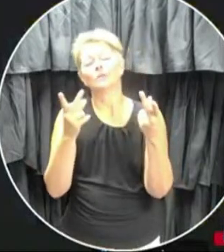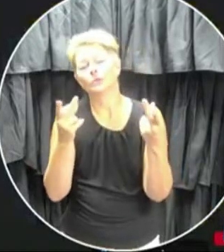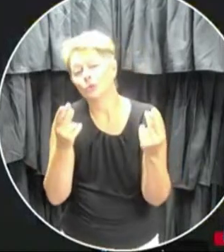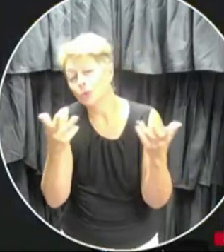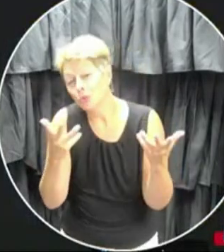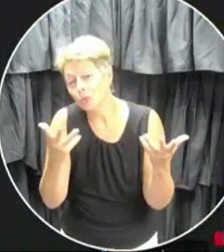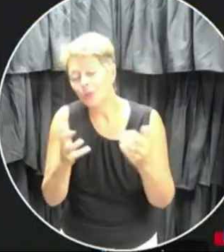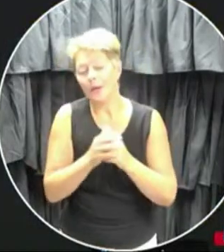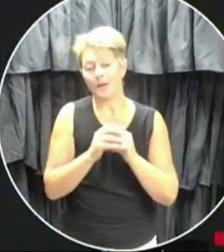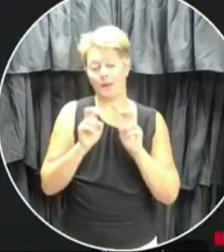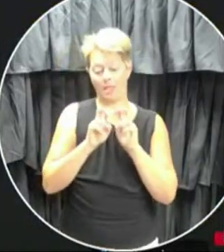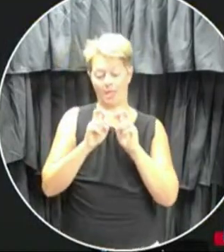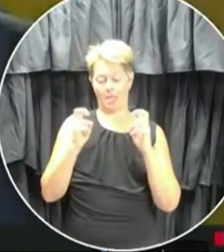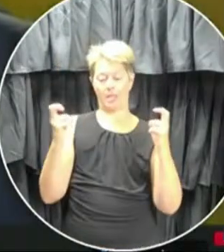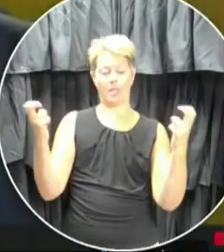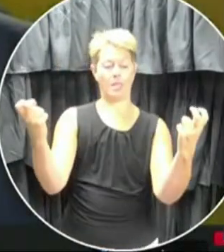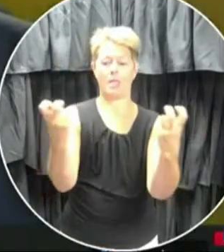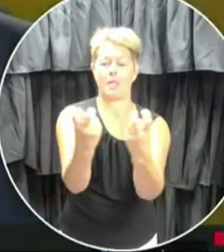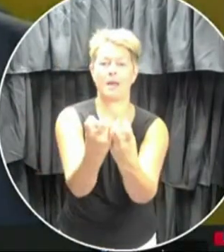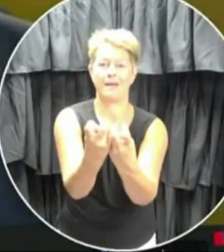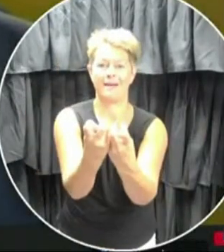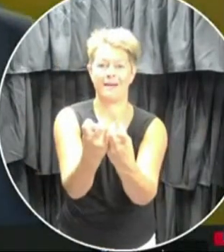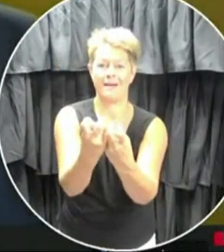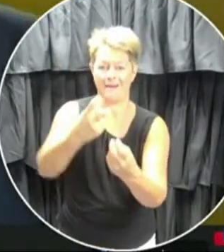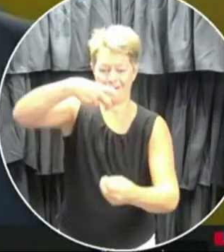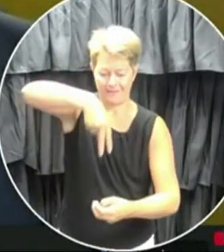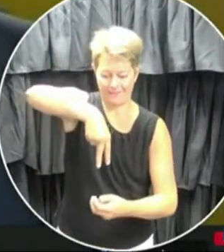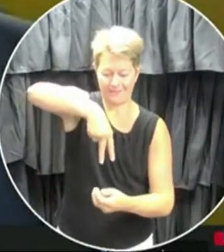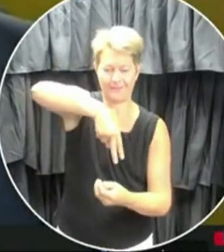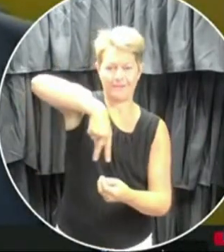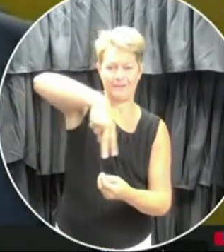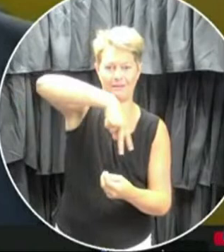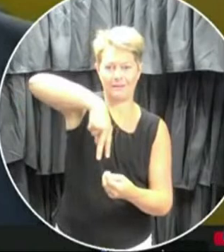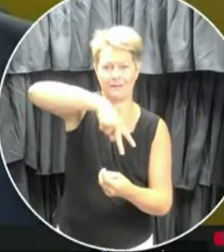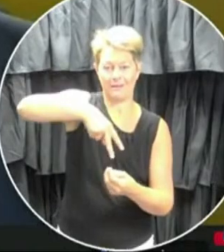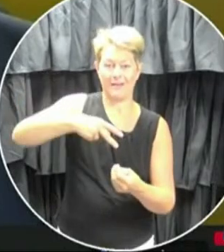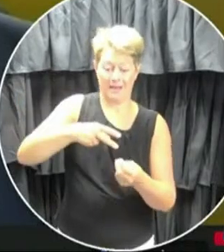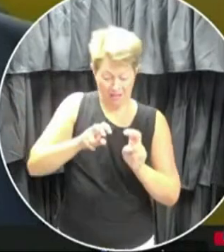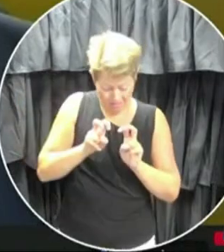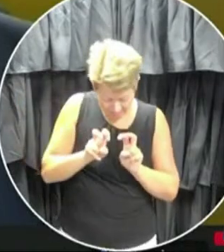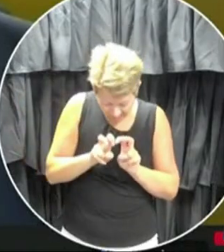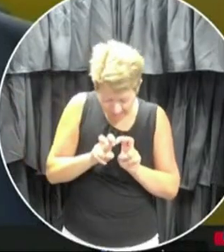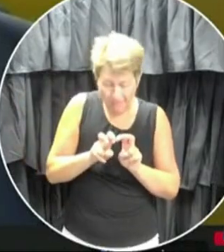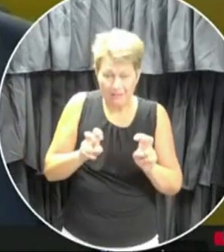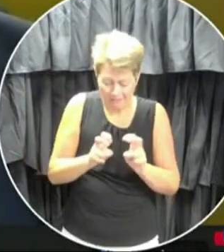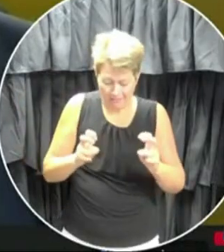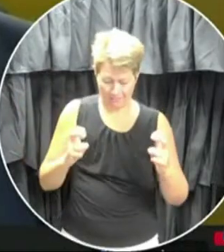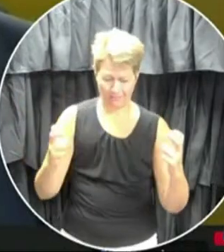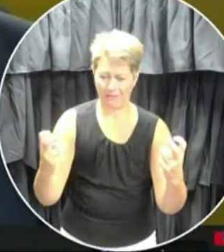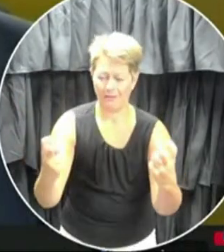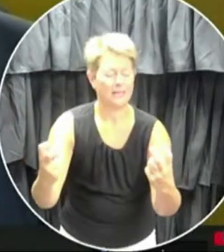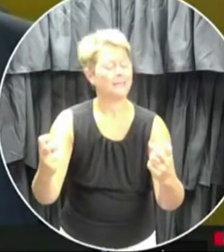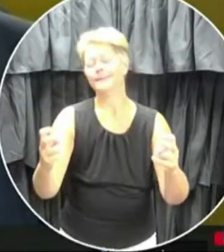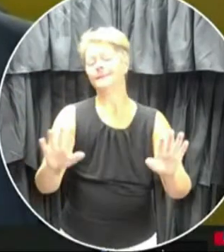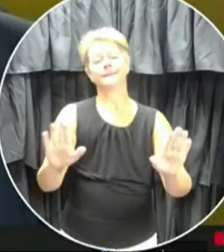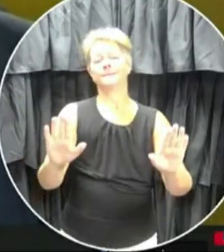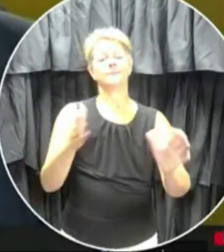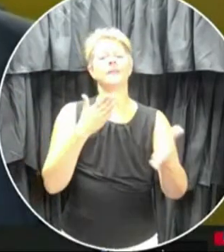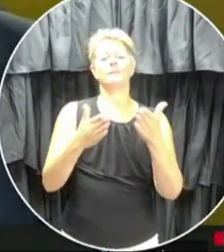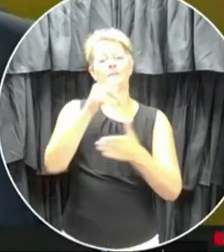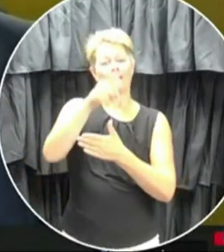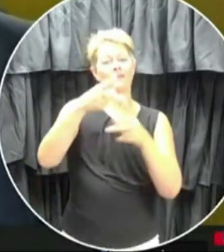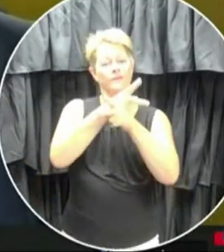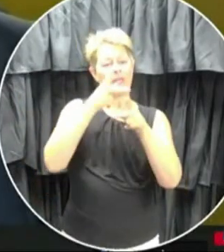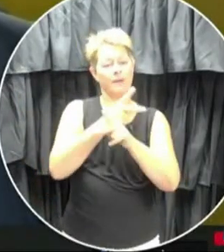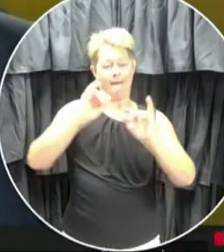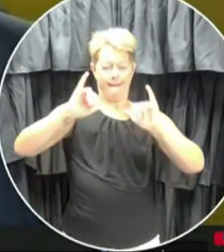in a circular fashion, for example, but that may put them in close proximity. So we may have to go to a particular arrangement in